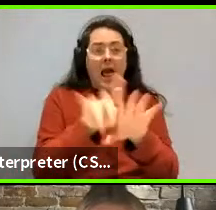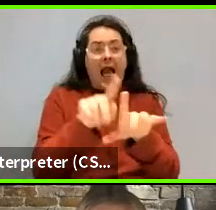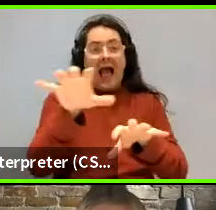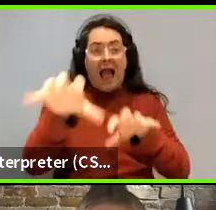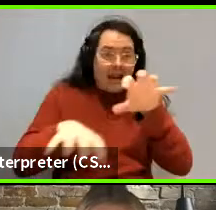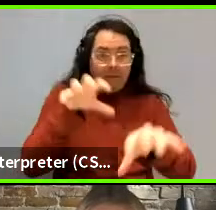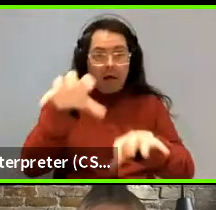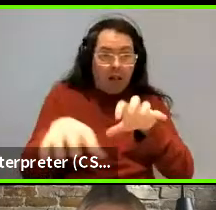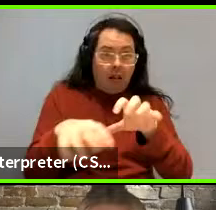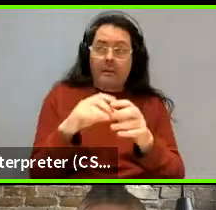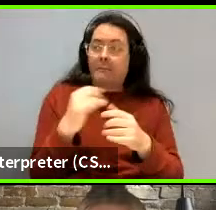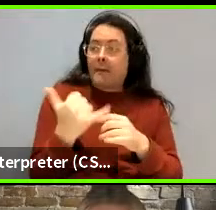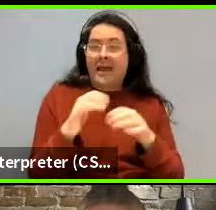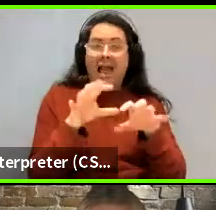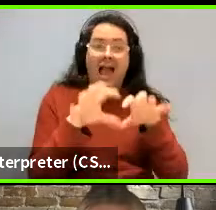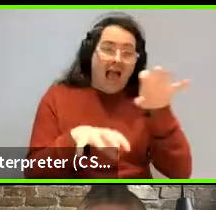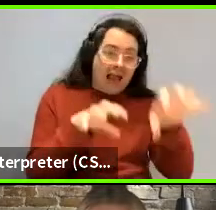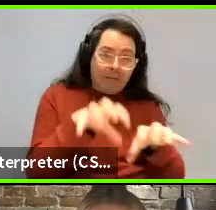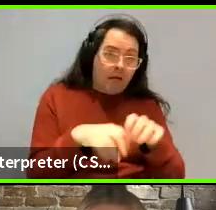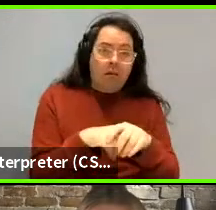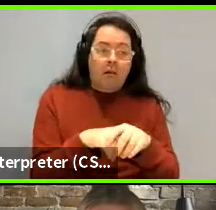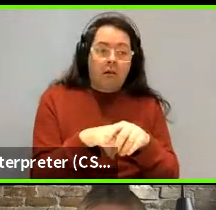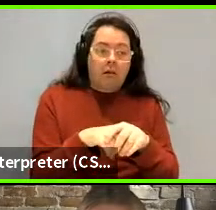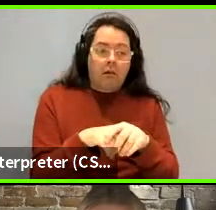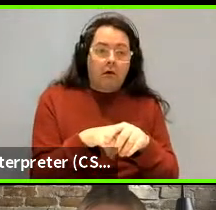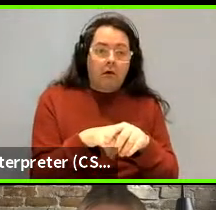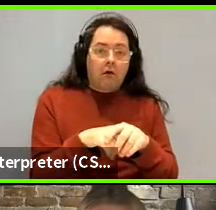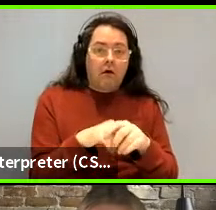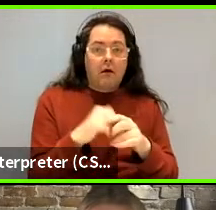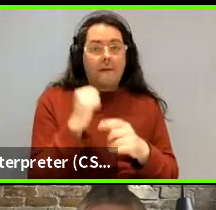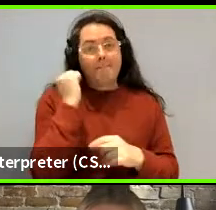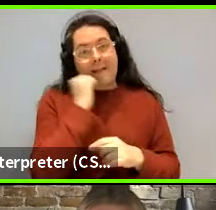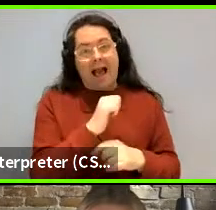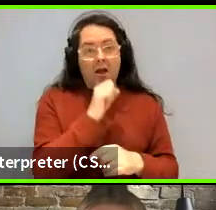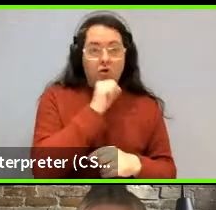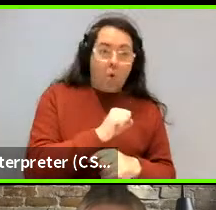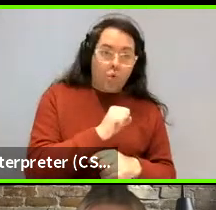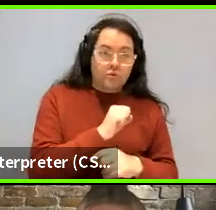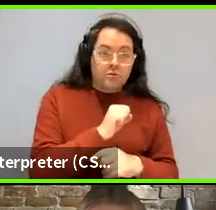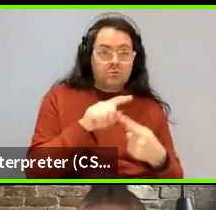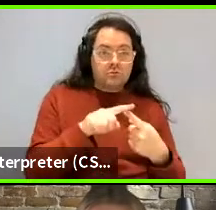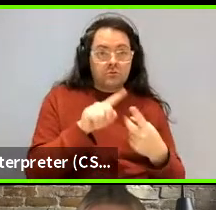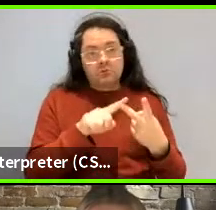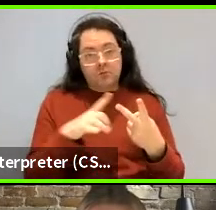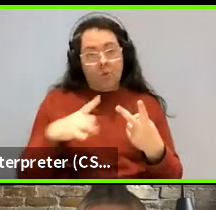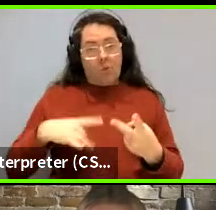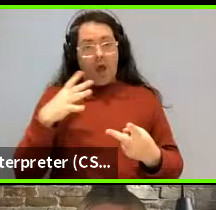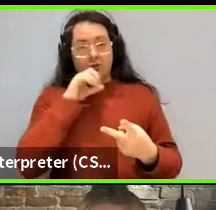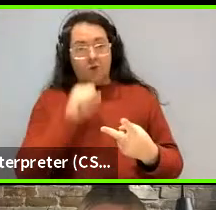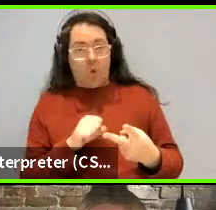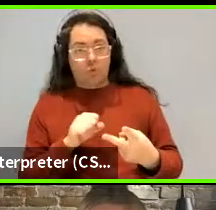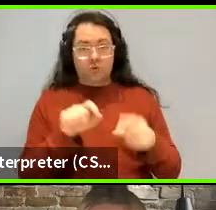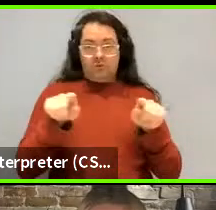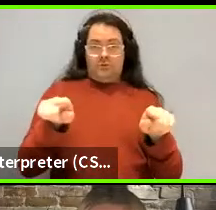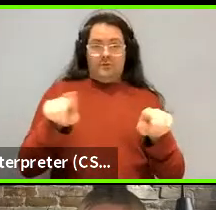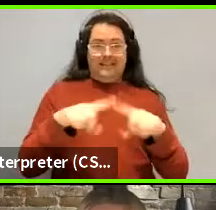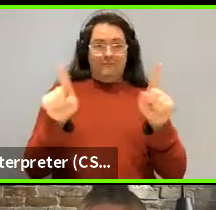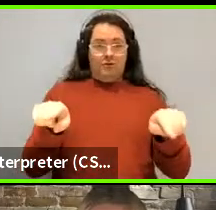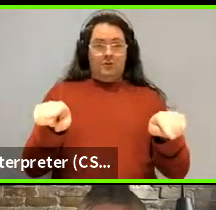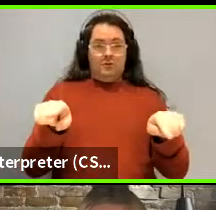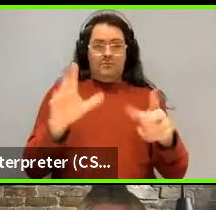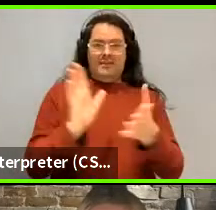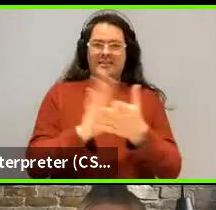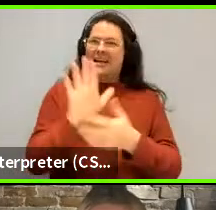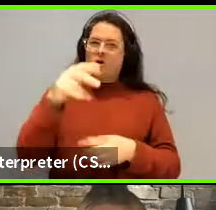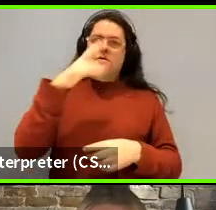there are examples of, like, you know, animals, which are just, you know, there's a, you can have a black goat and a white goat. And, and so then maybe you need words for black and